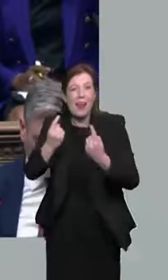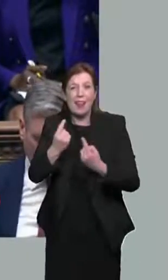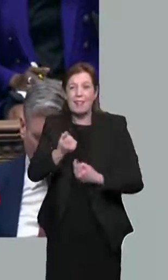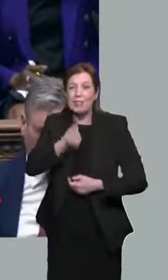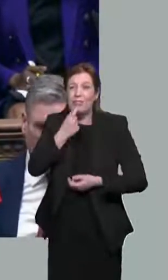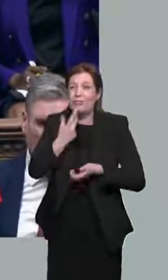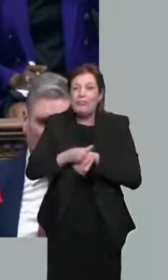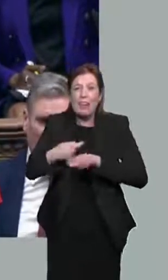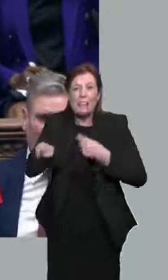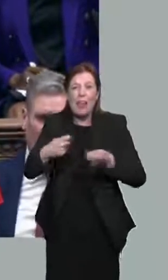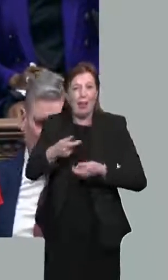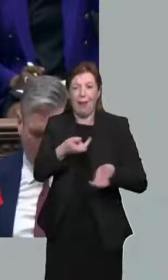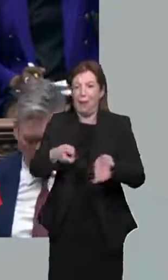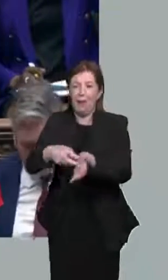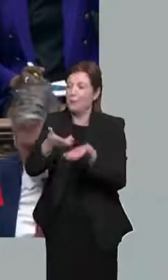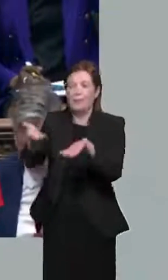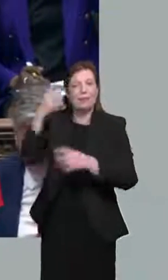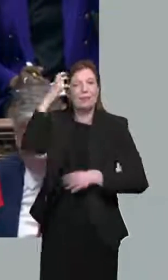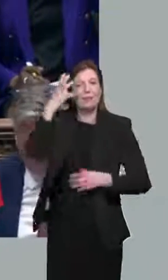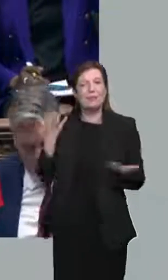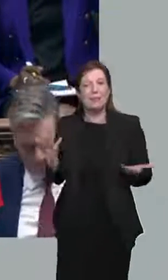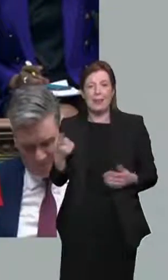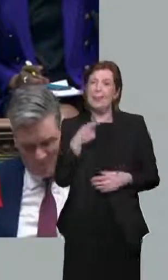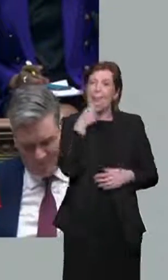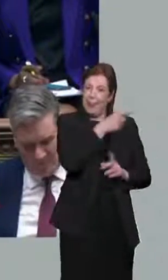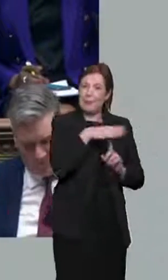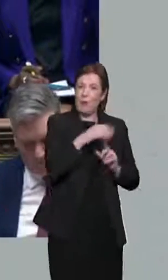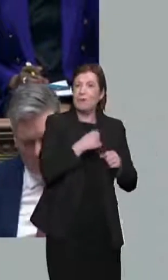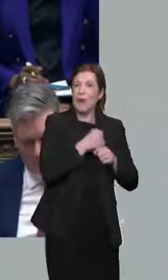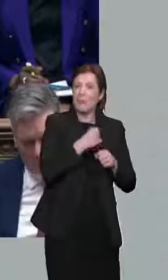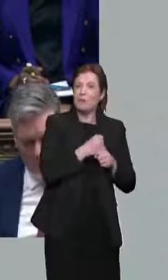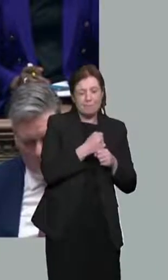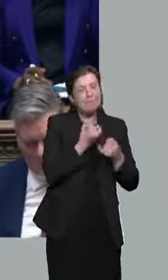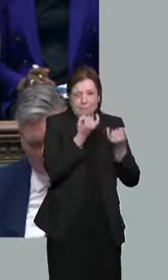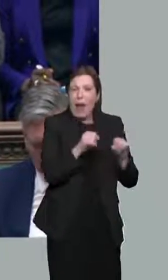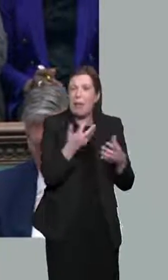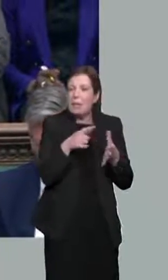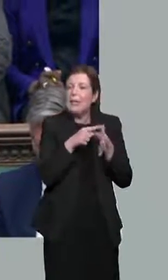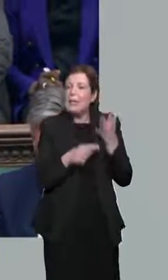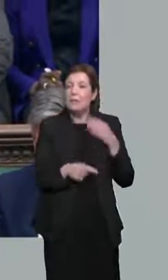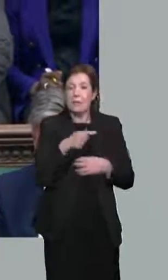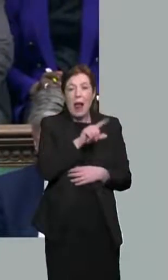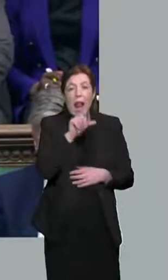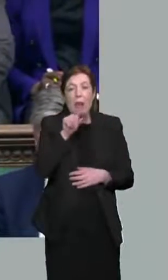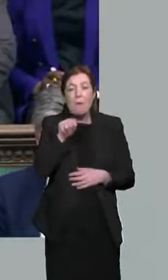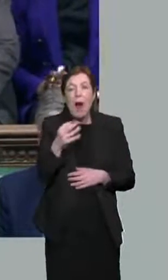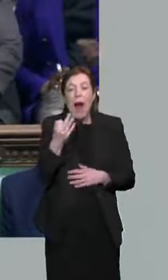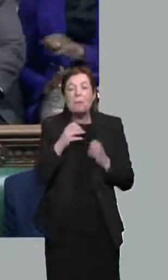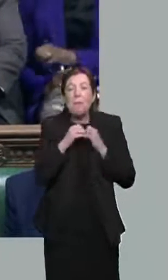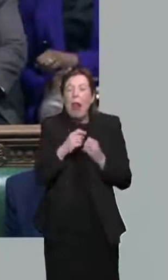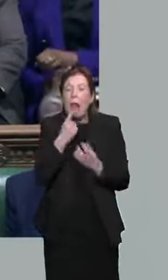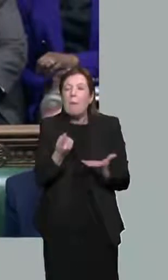put the Chancellor's fraud failure in context. He has lost a staggering £11.8 billion